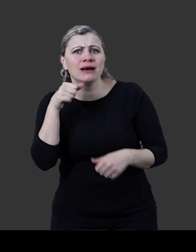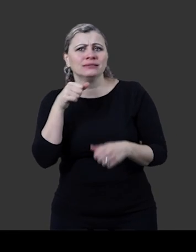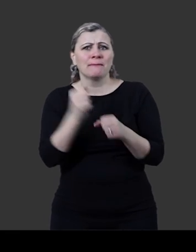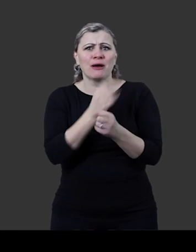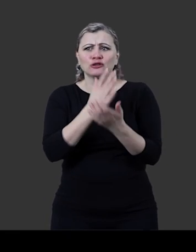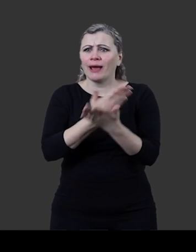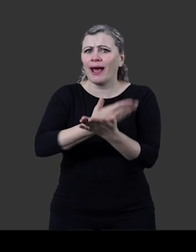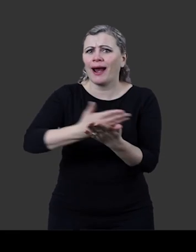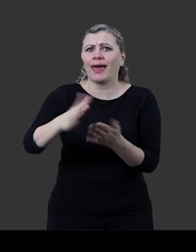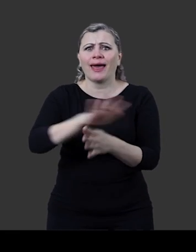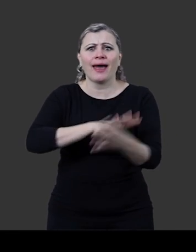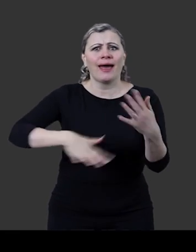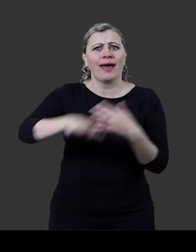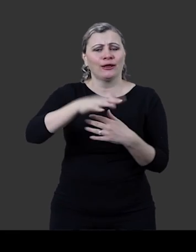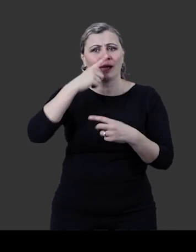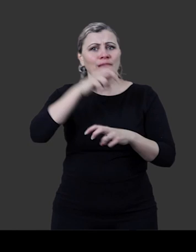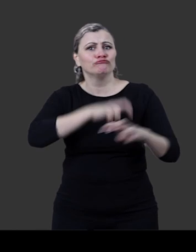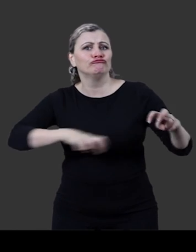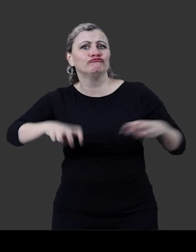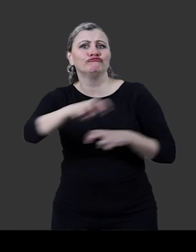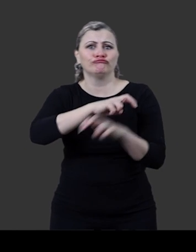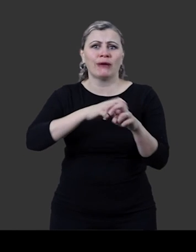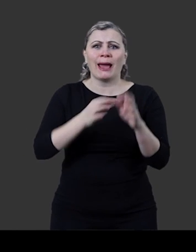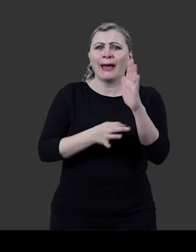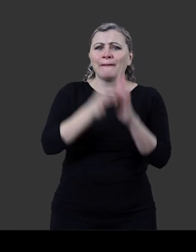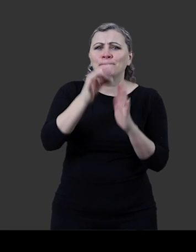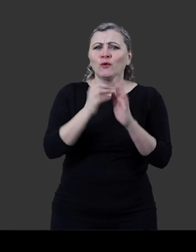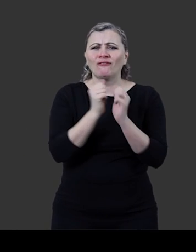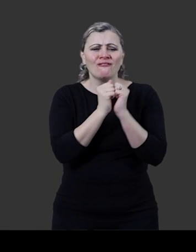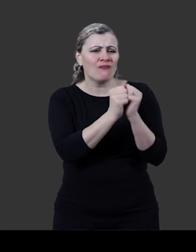and improving the value that we get from those spaces.